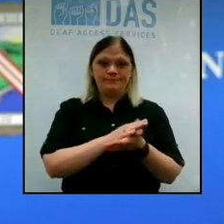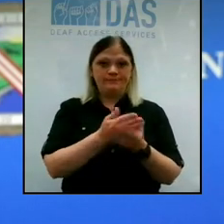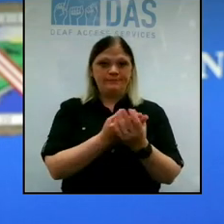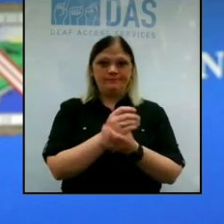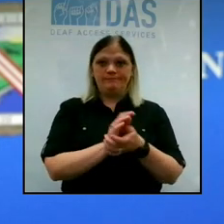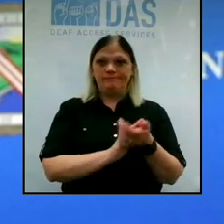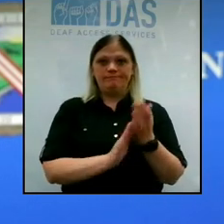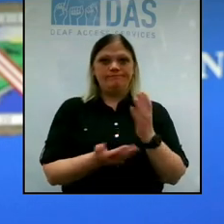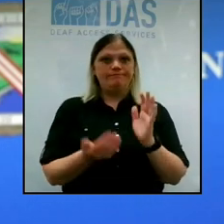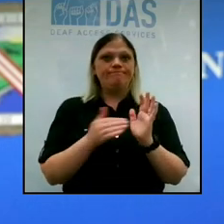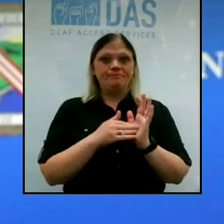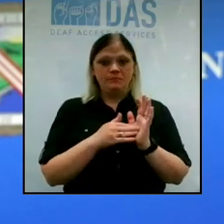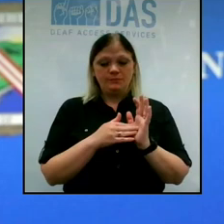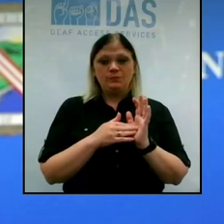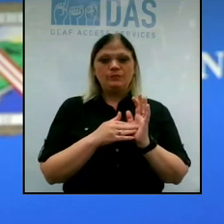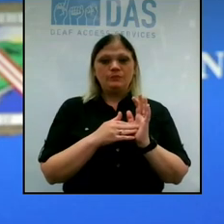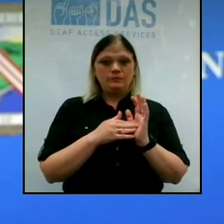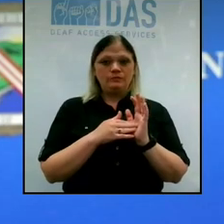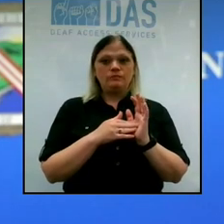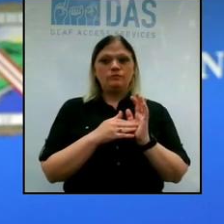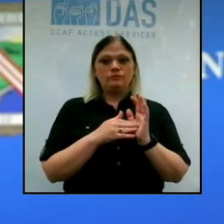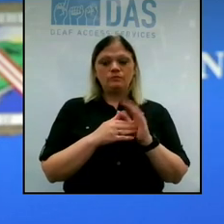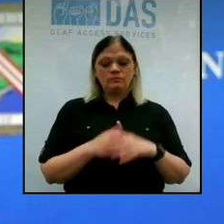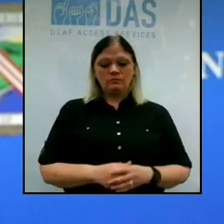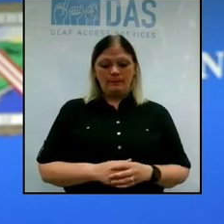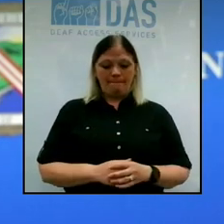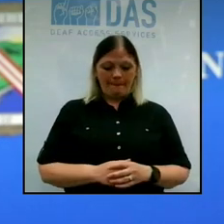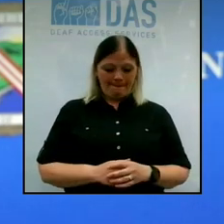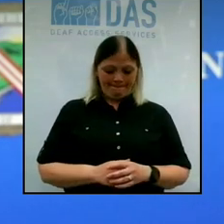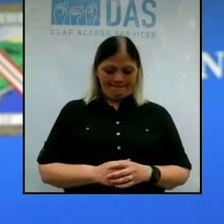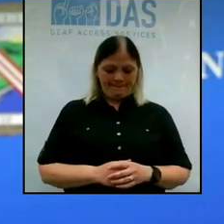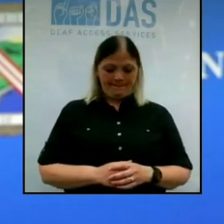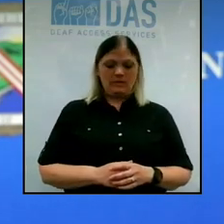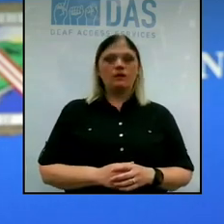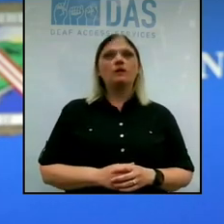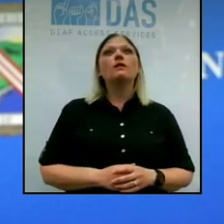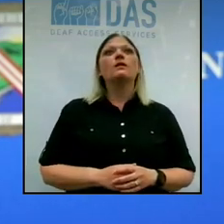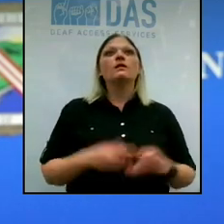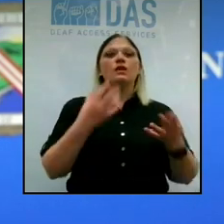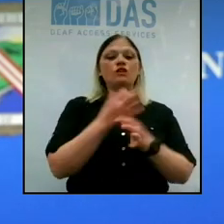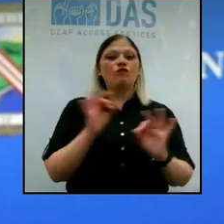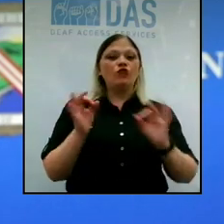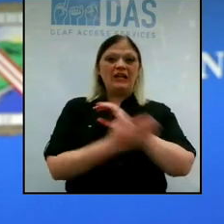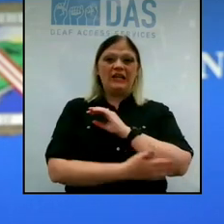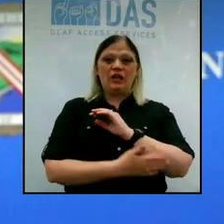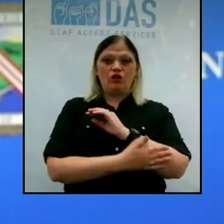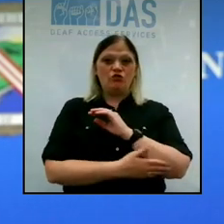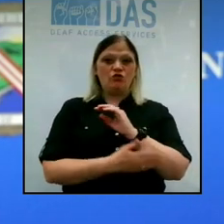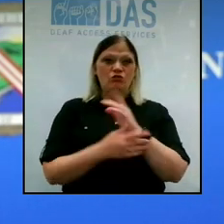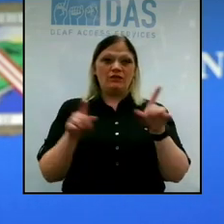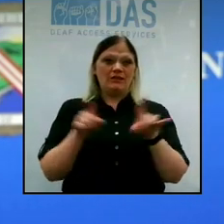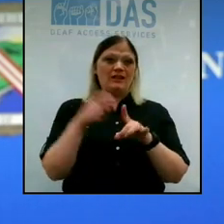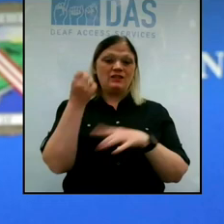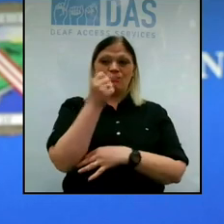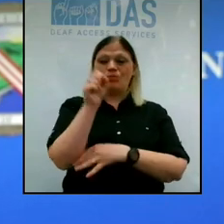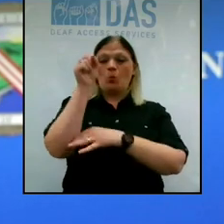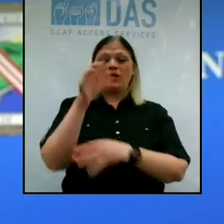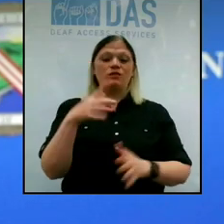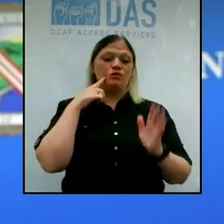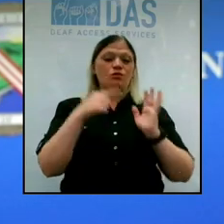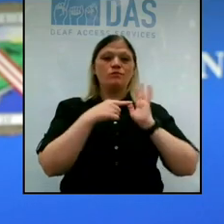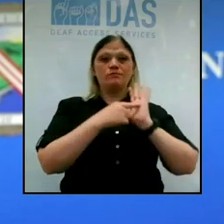you. You know, you know, we're in a free country, as the demonstrators pointed out yesterday,